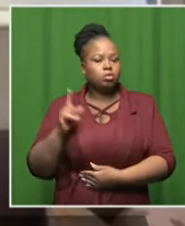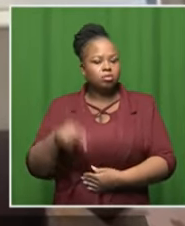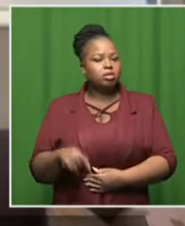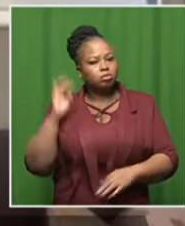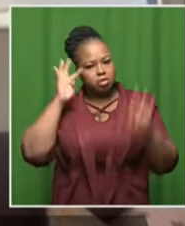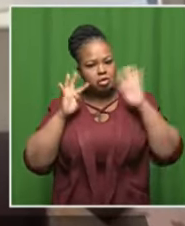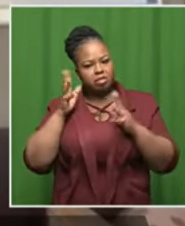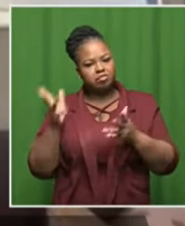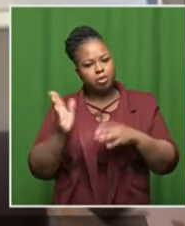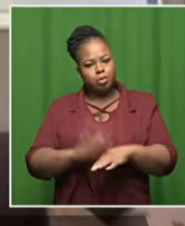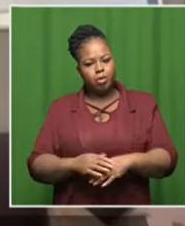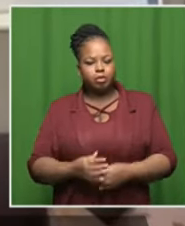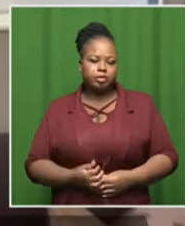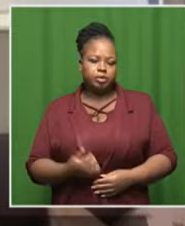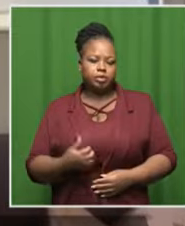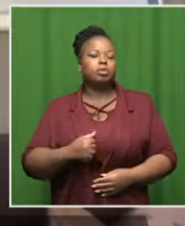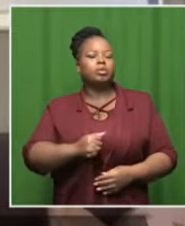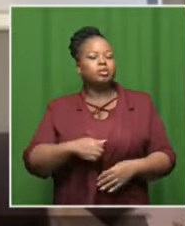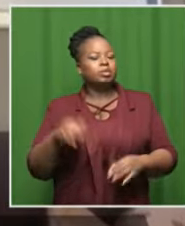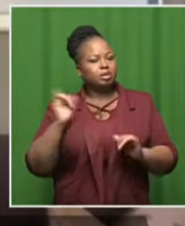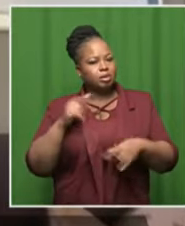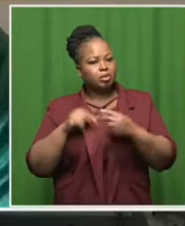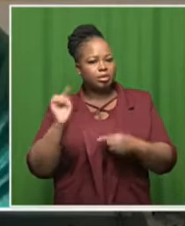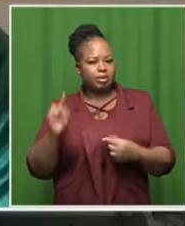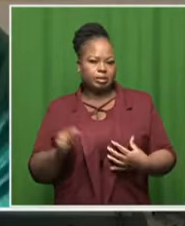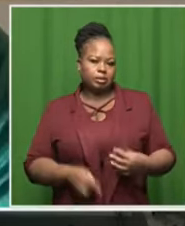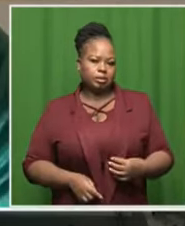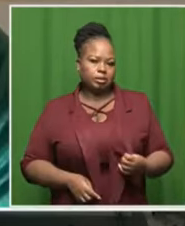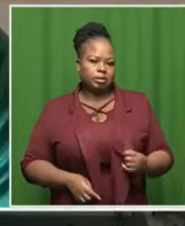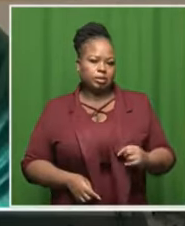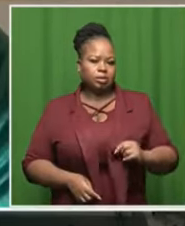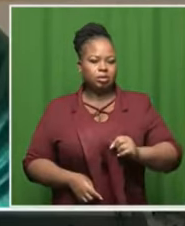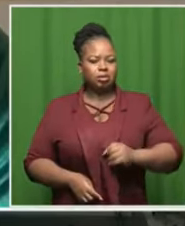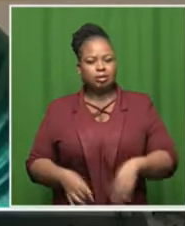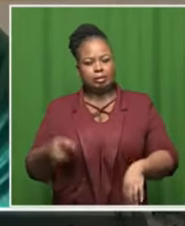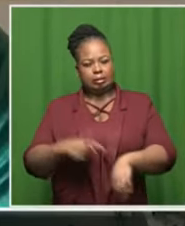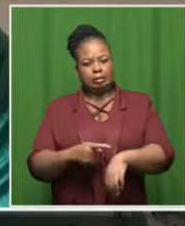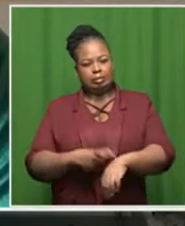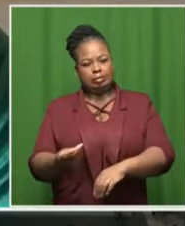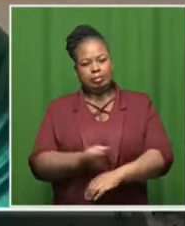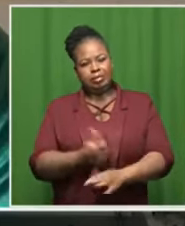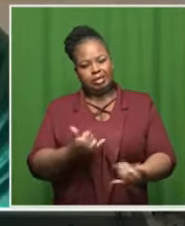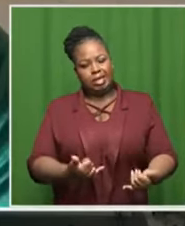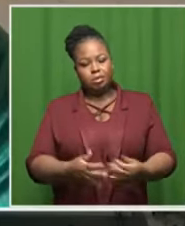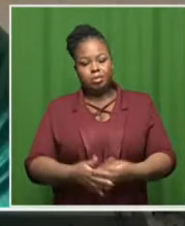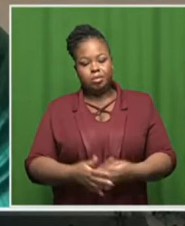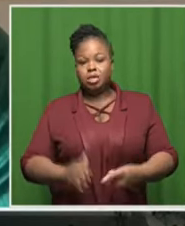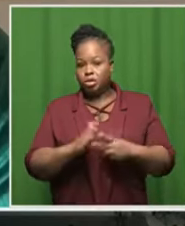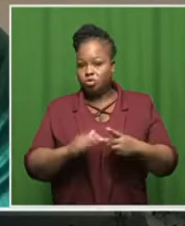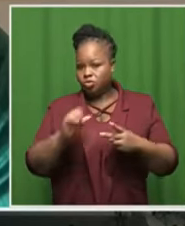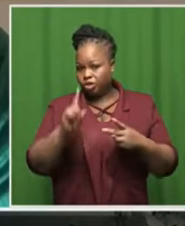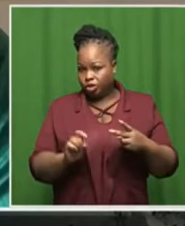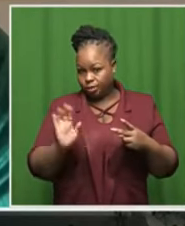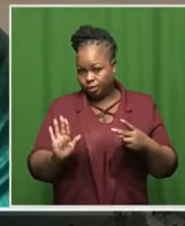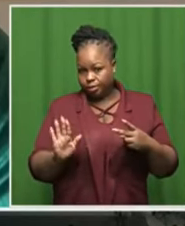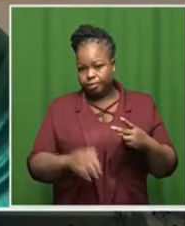more creative so yeah we are serious about the museums we are fast running out of time minister i need to put two questions to you